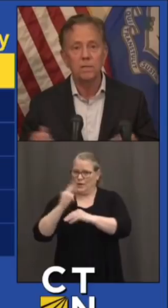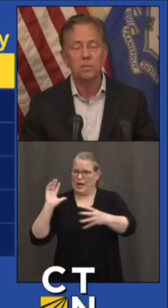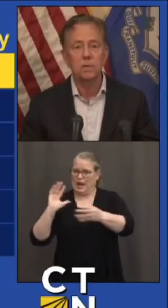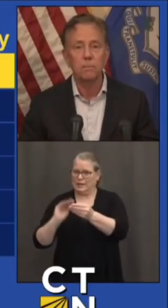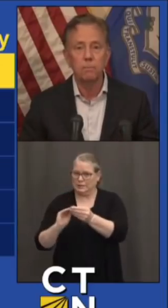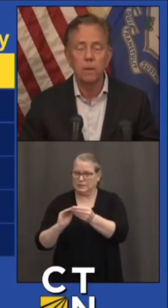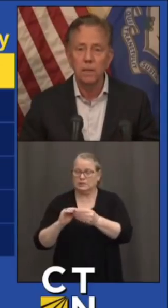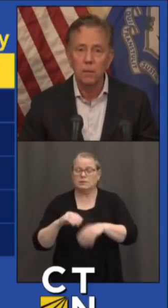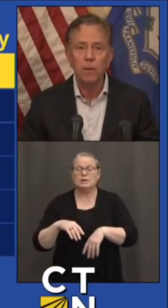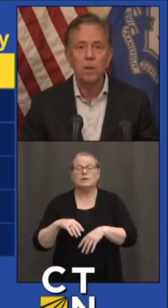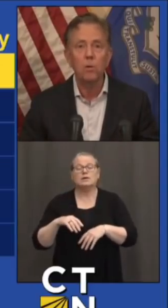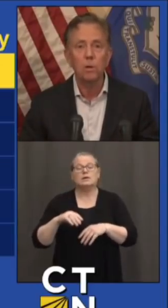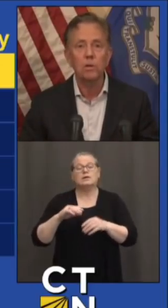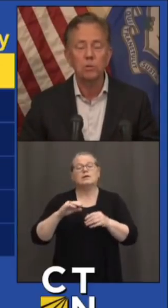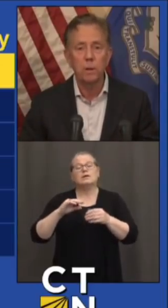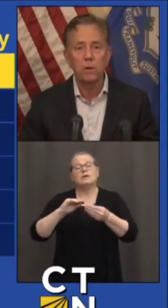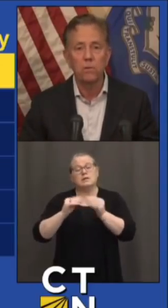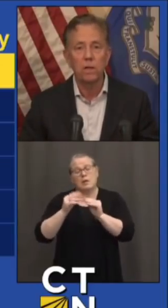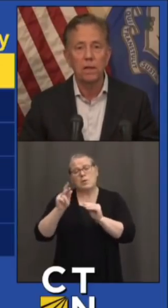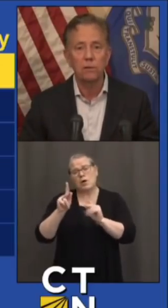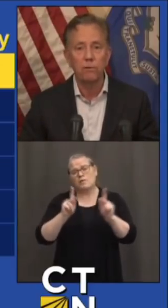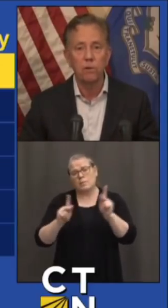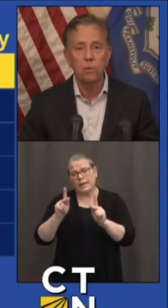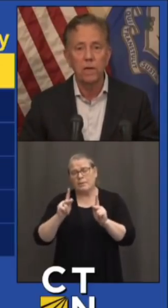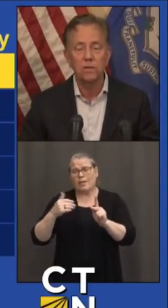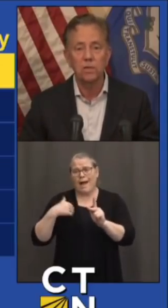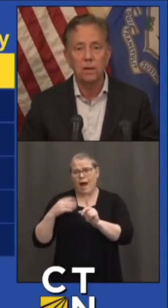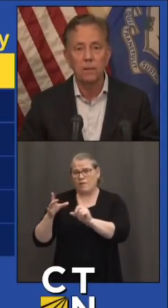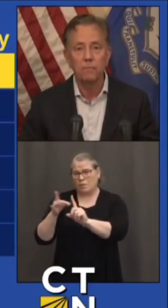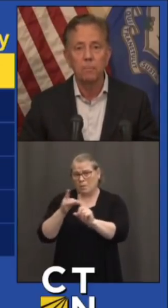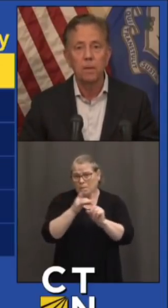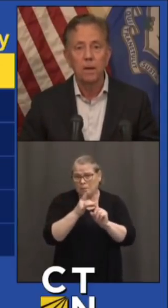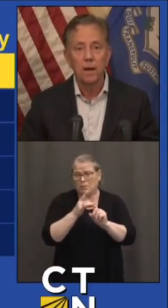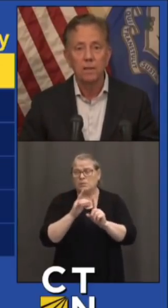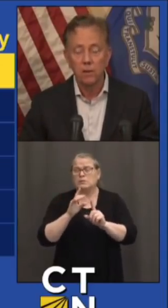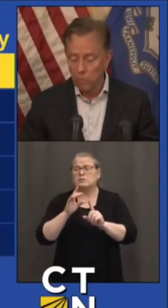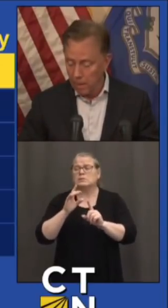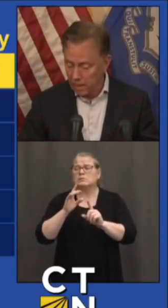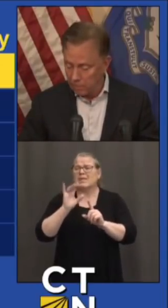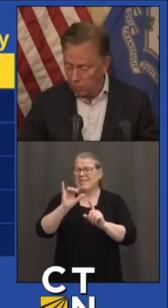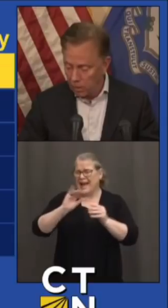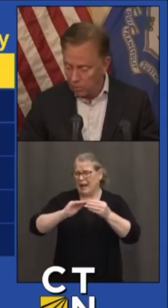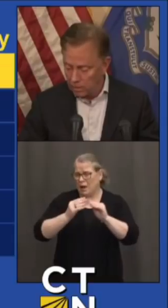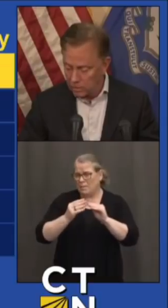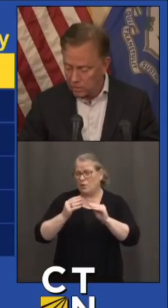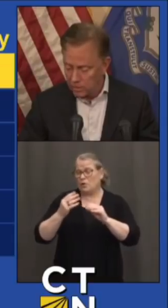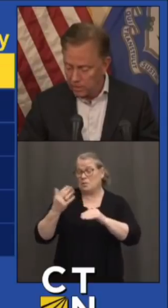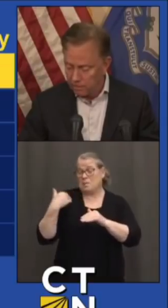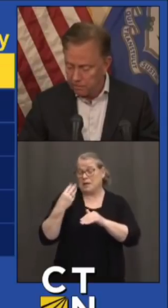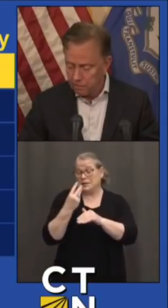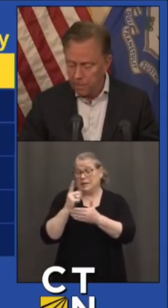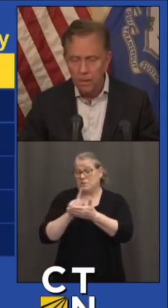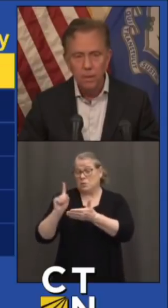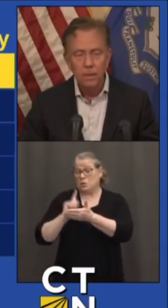rate is a little bit lower than it's been over the last few weeks. I think we're making progress.